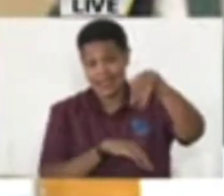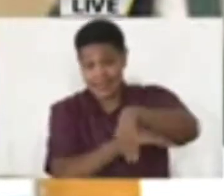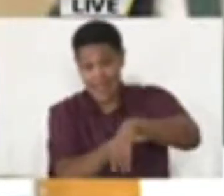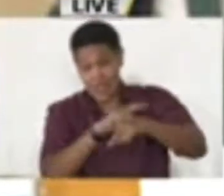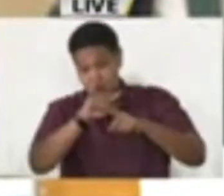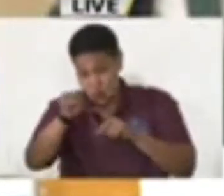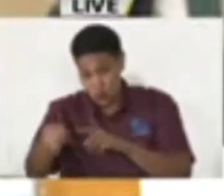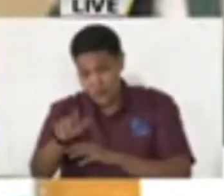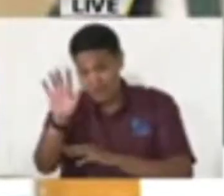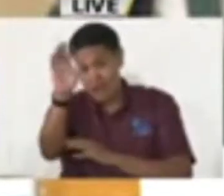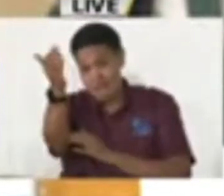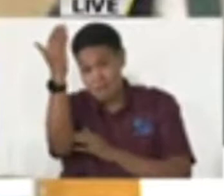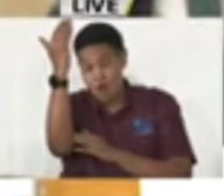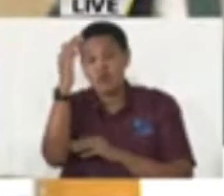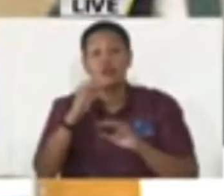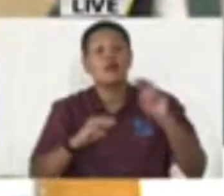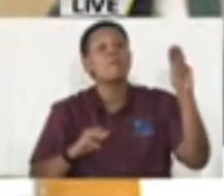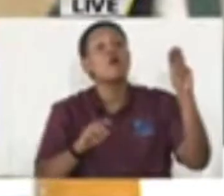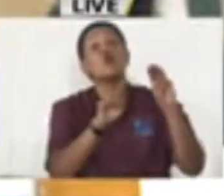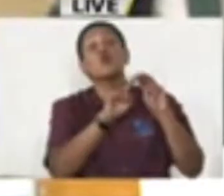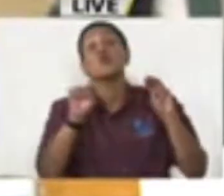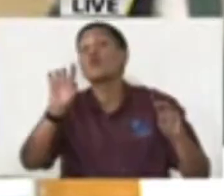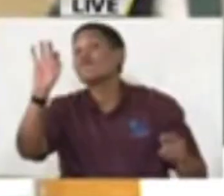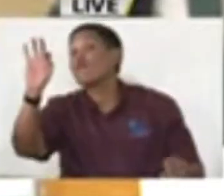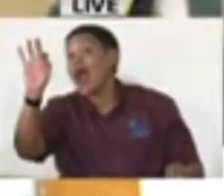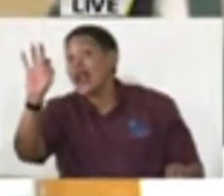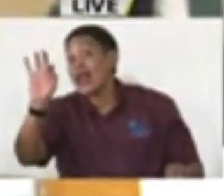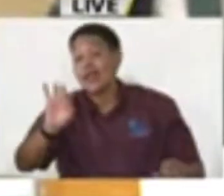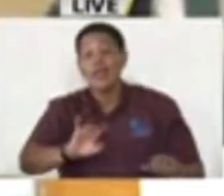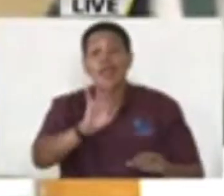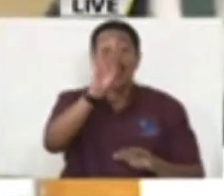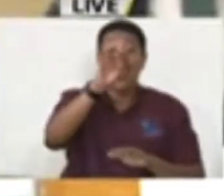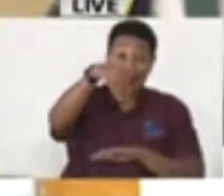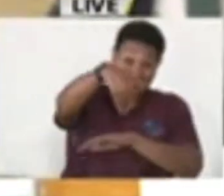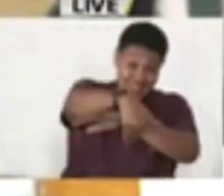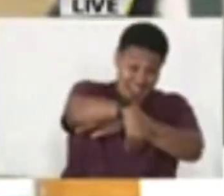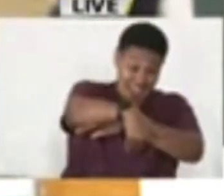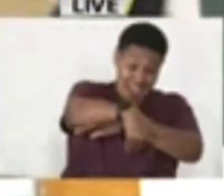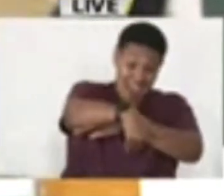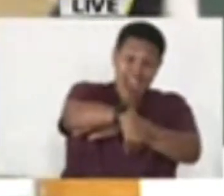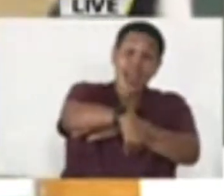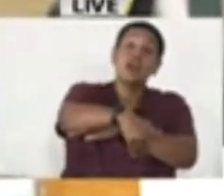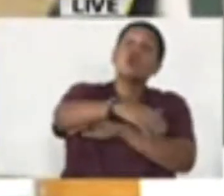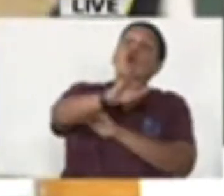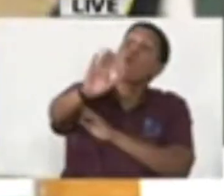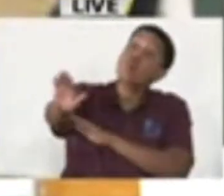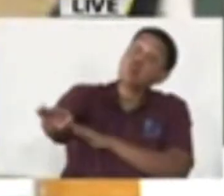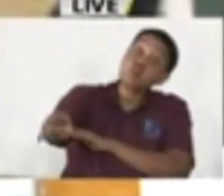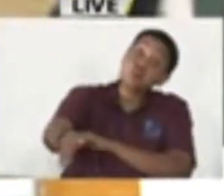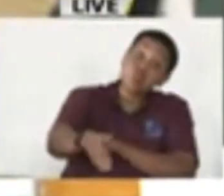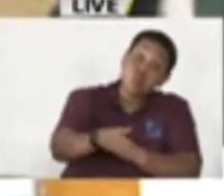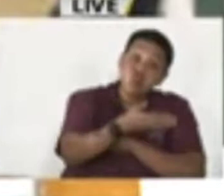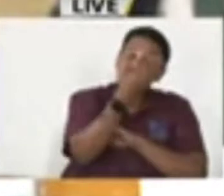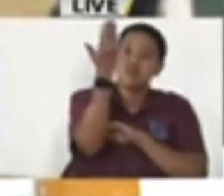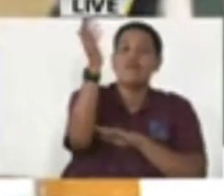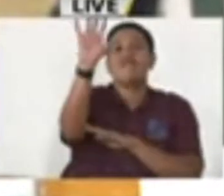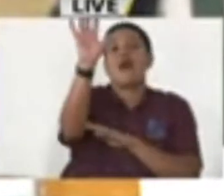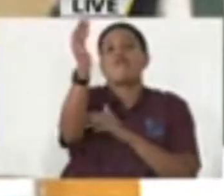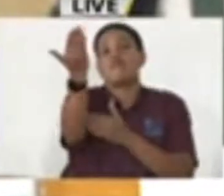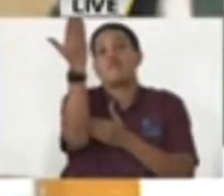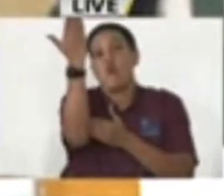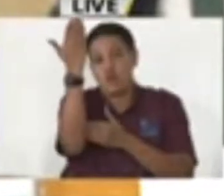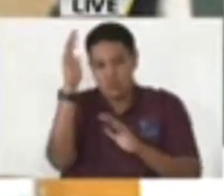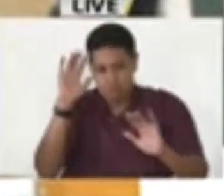Let me repeat, on Mondays to Fridays from 8 p.m. nightly to 5 a.m. the following morning.